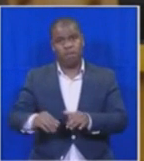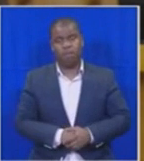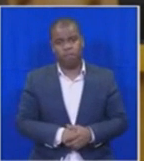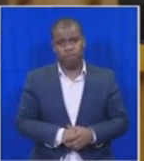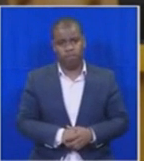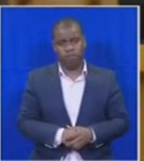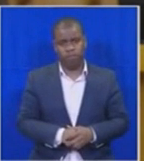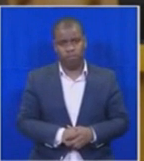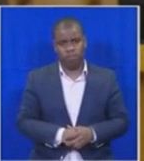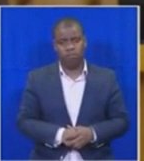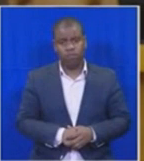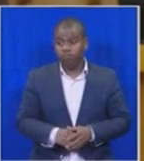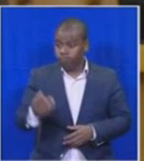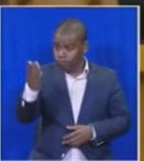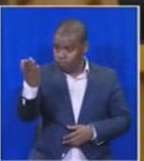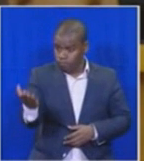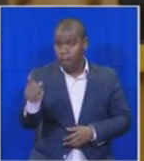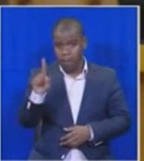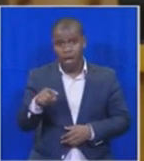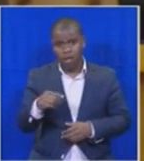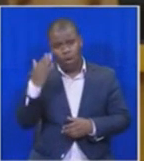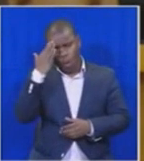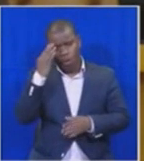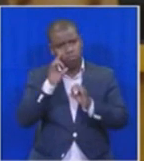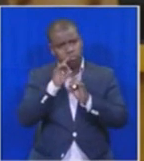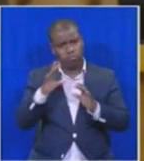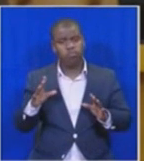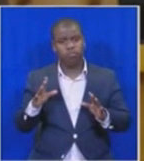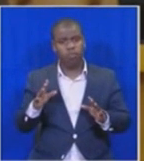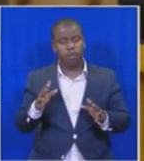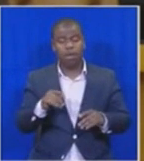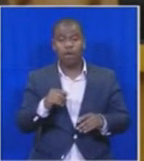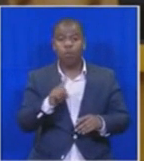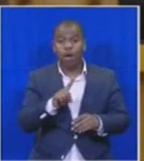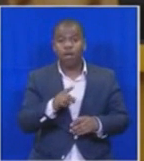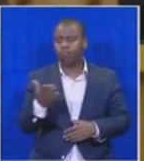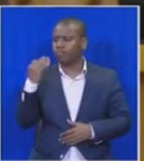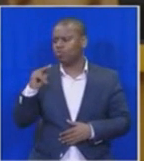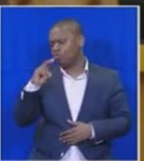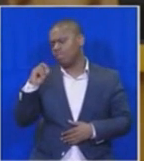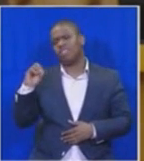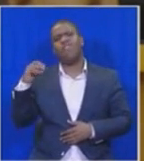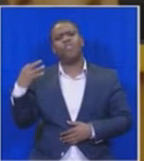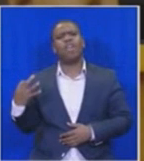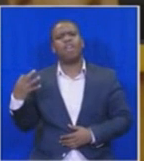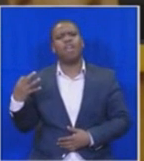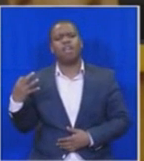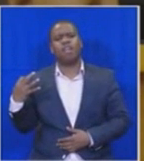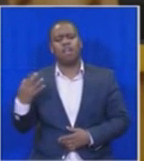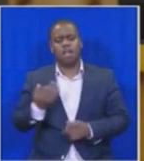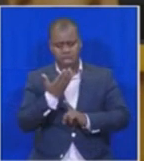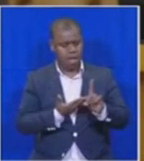well aware of this matter. That in 2003, the person